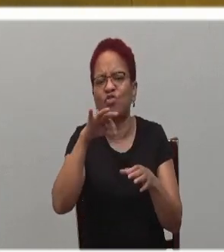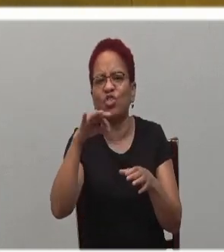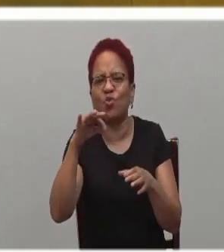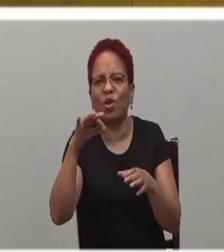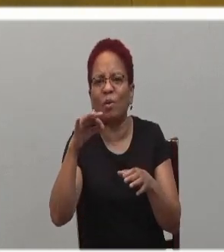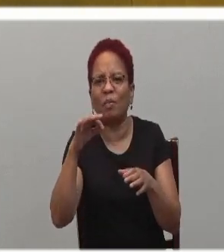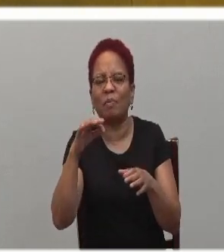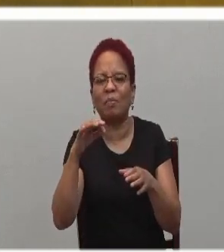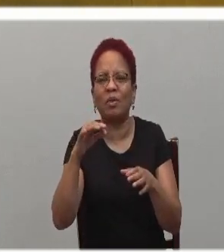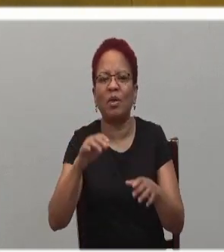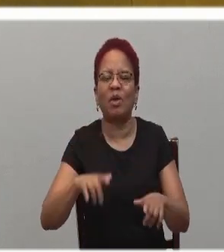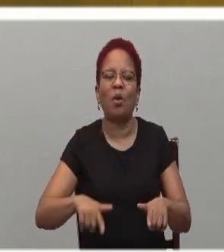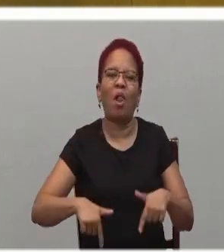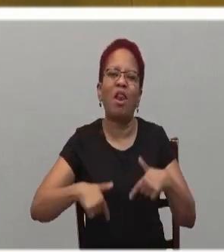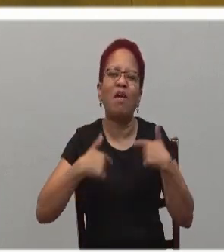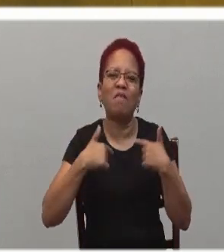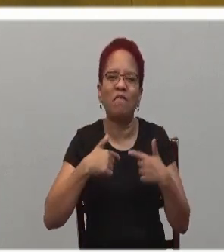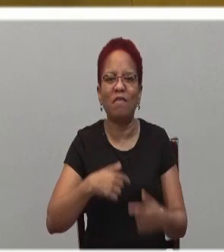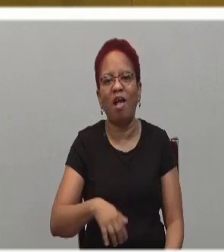alcoholic life.